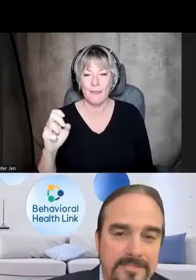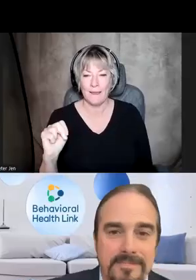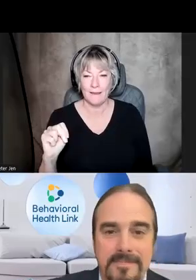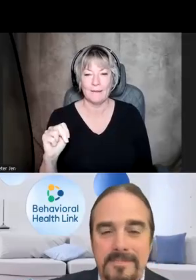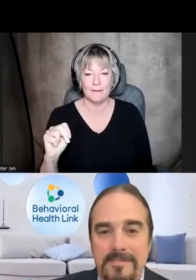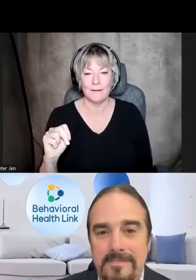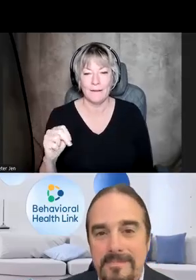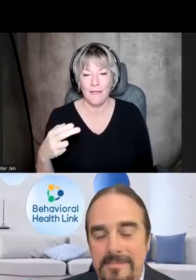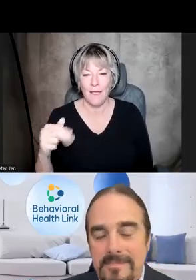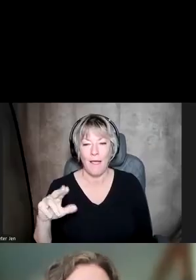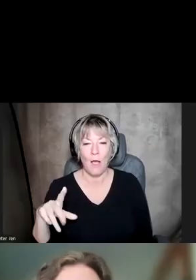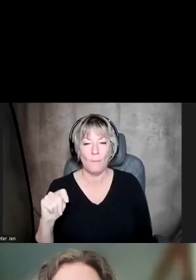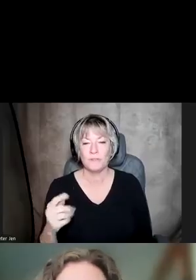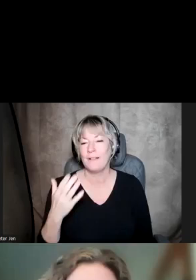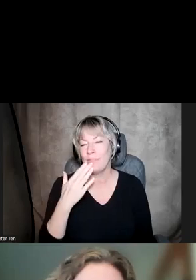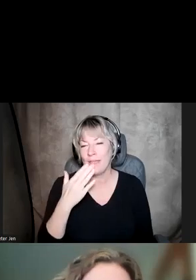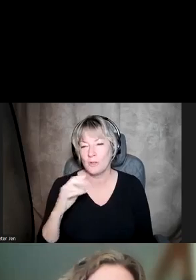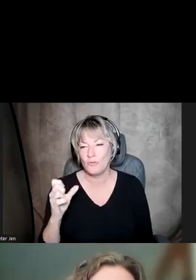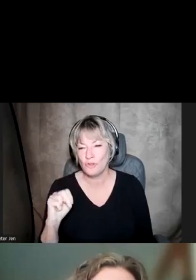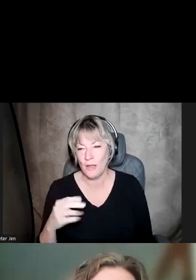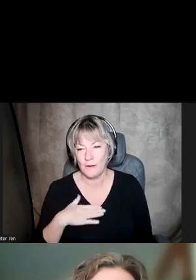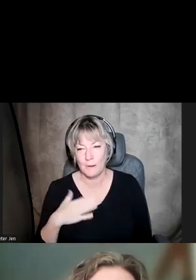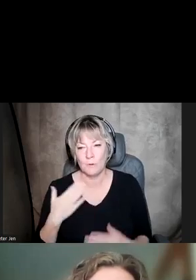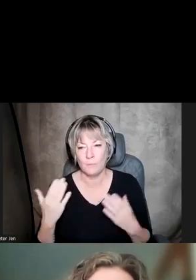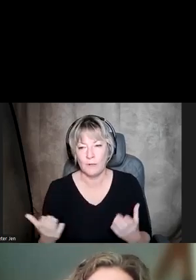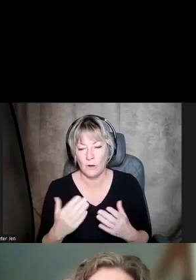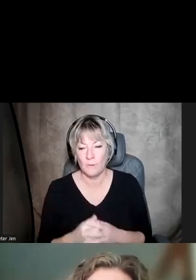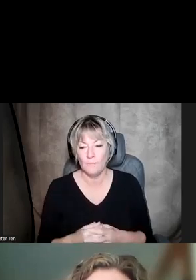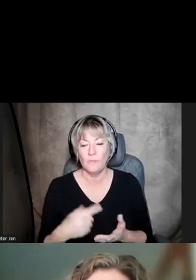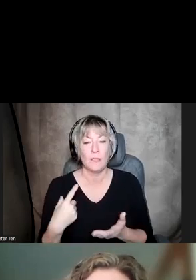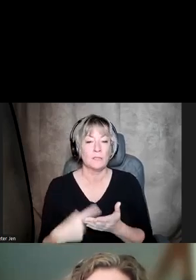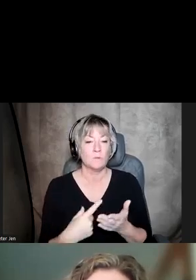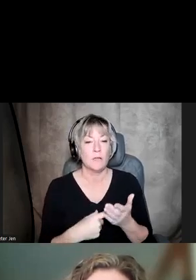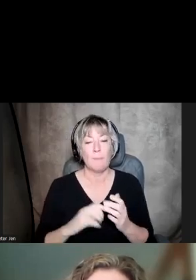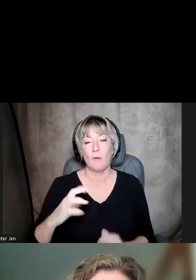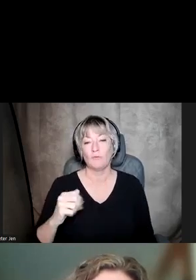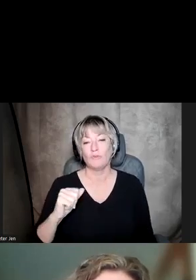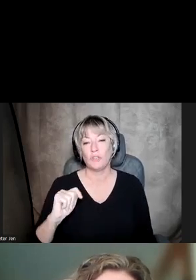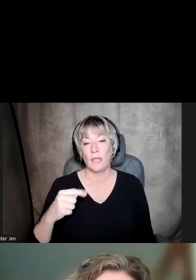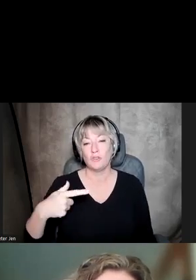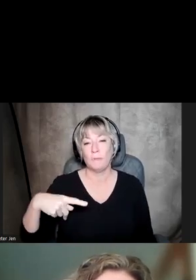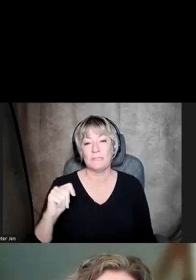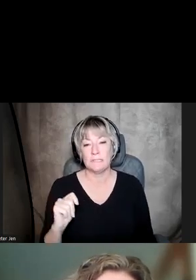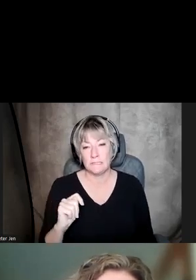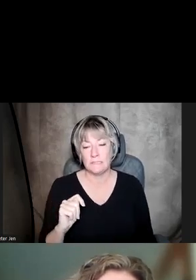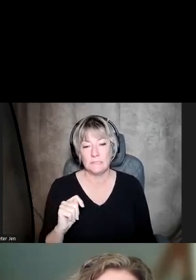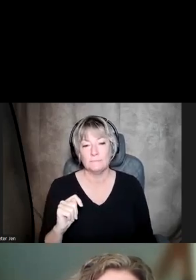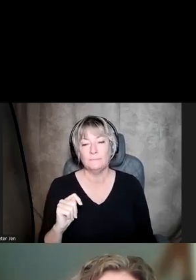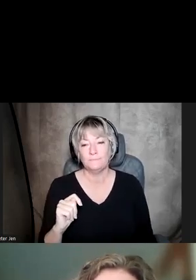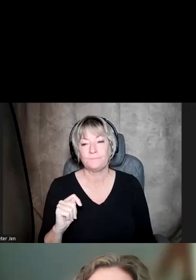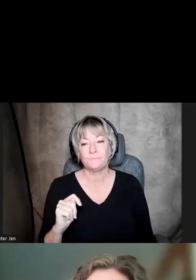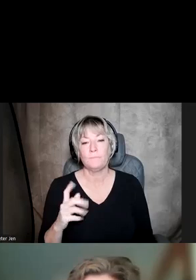much, John. It is great to be on. You know, as we talk about chat GBT and